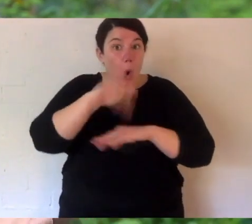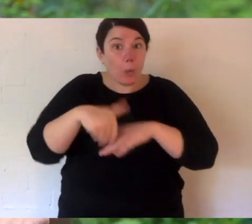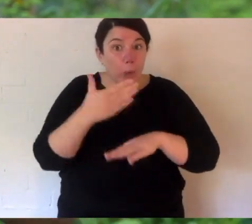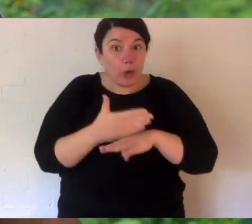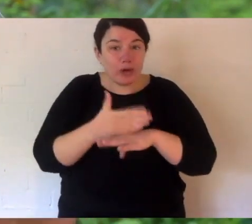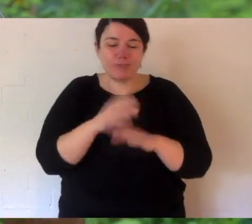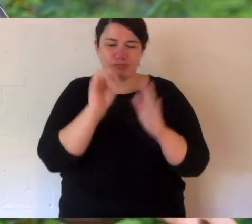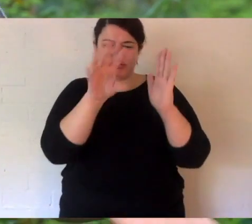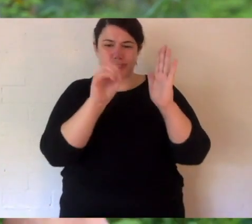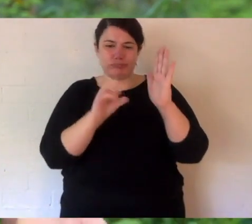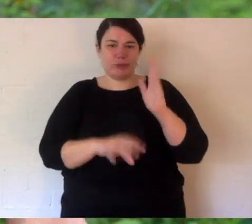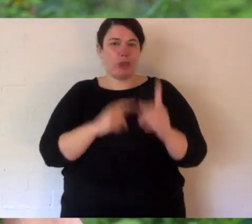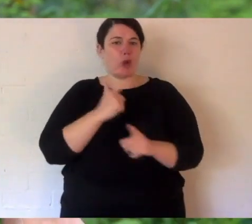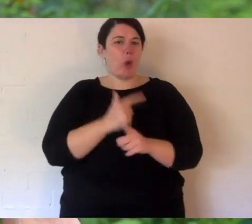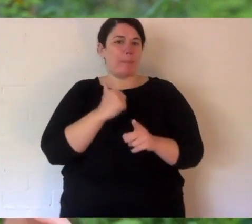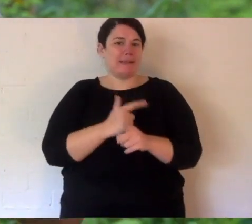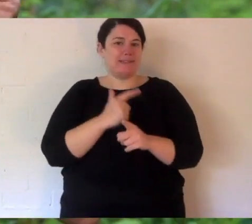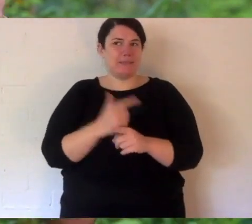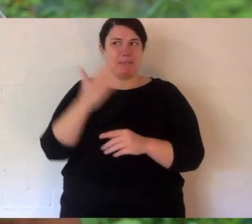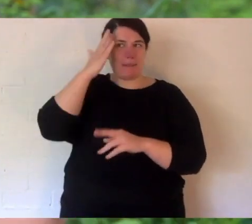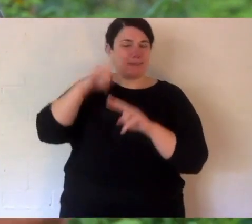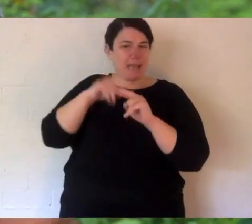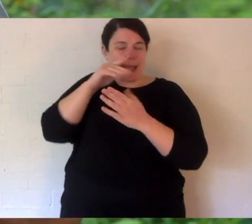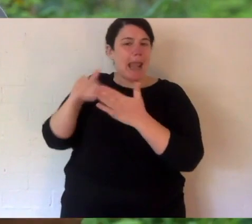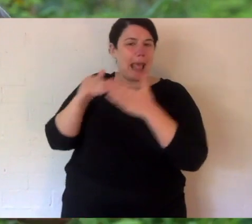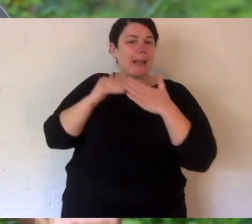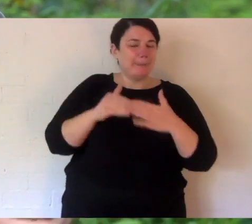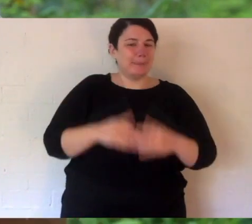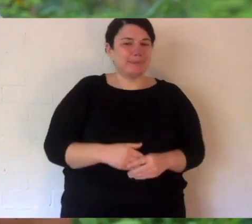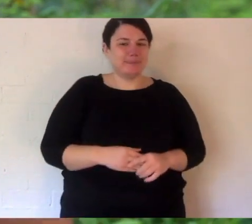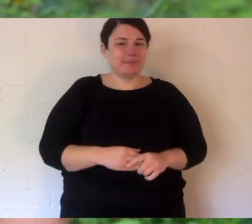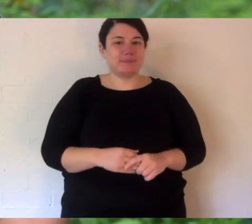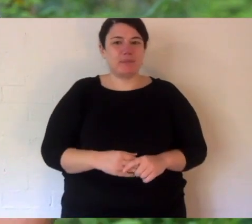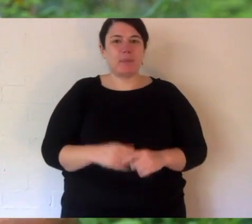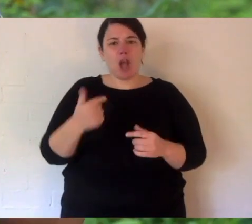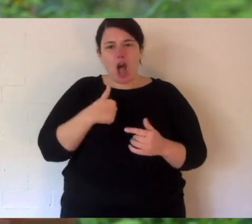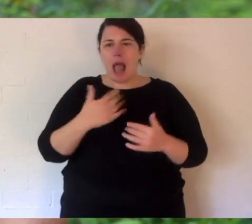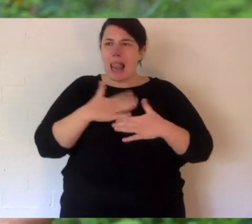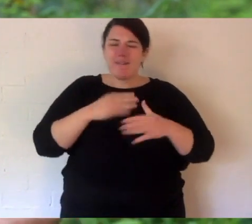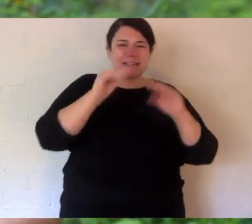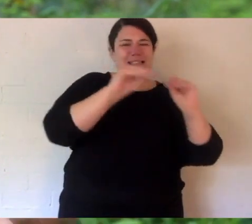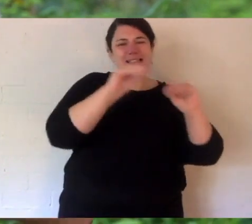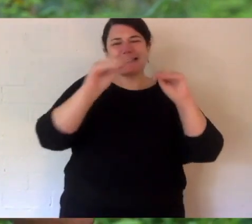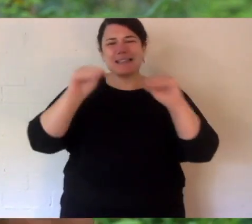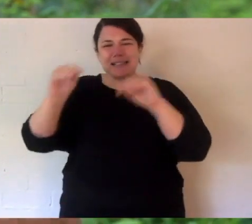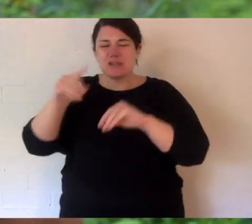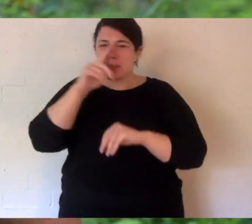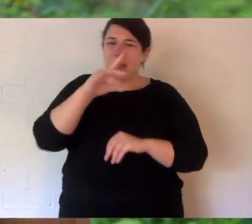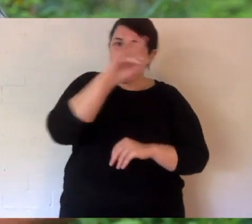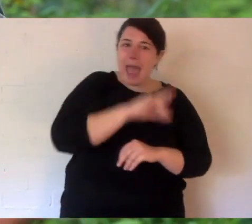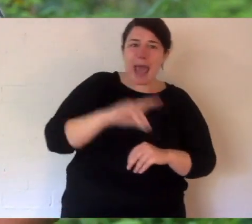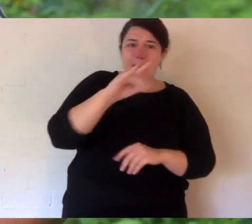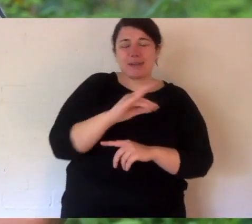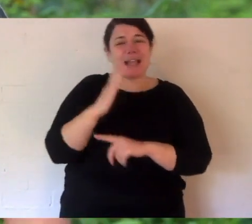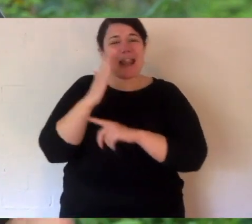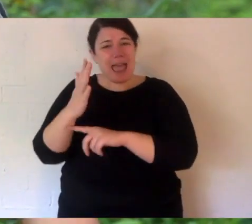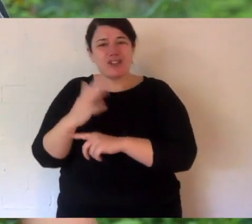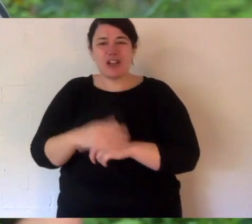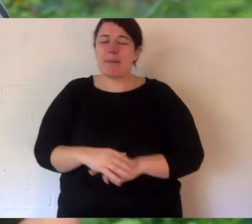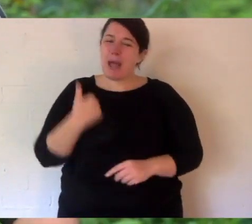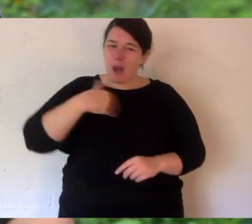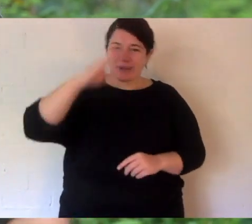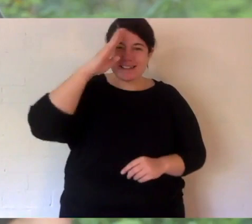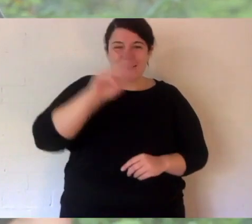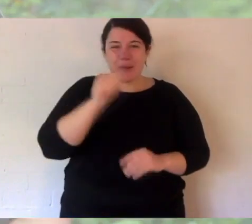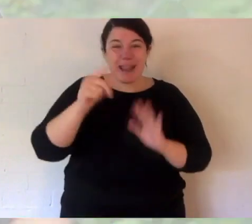your homework, just put it into the comments. This is what I do connecting people with nature and that can't stop. I'll see you